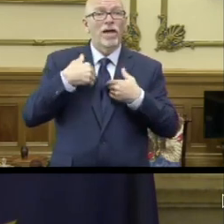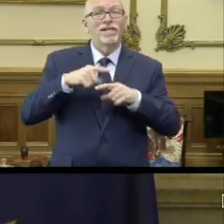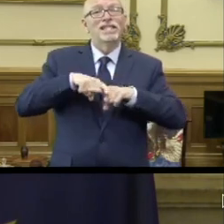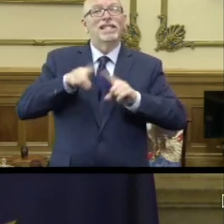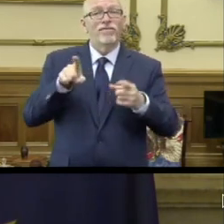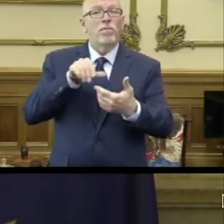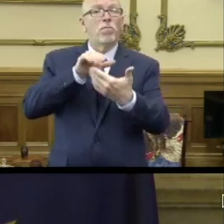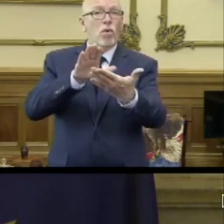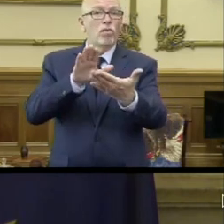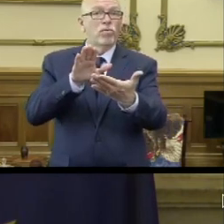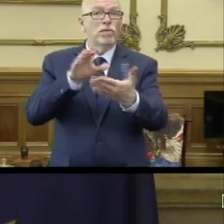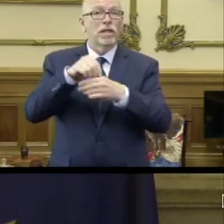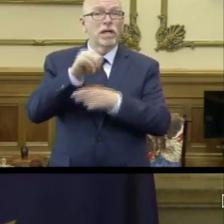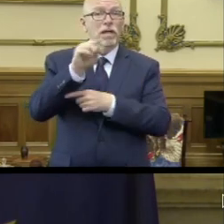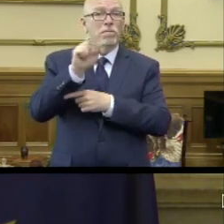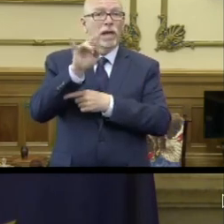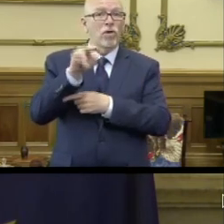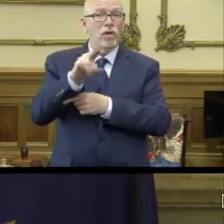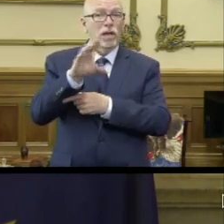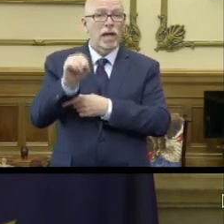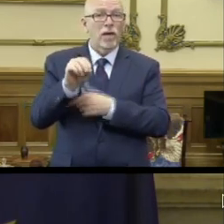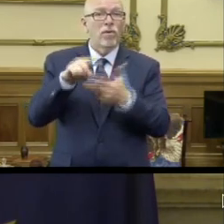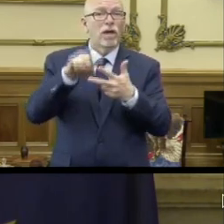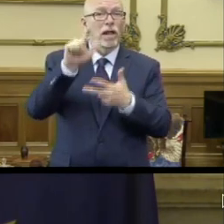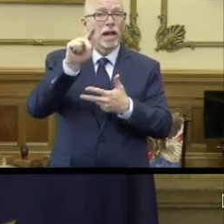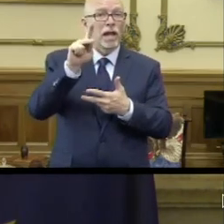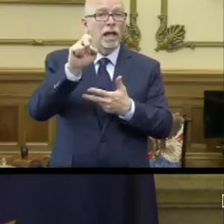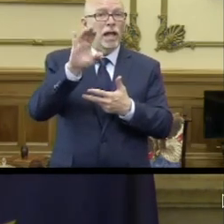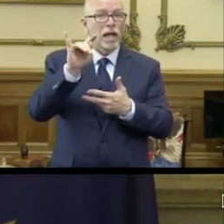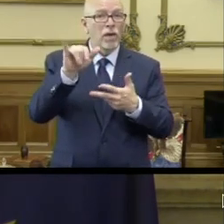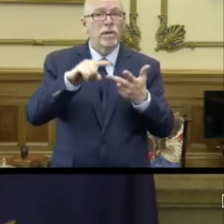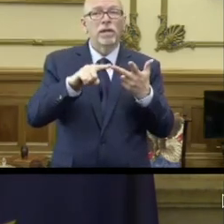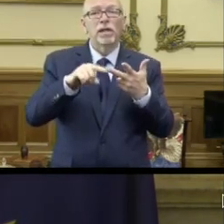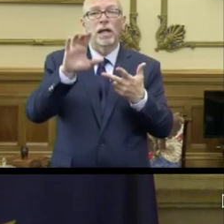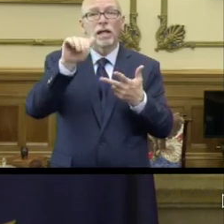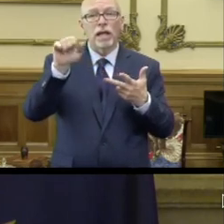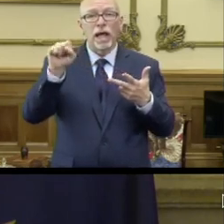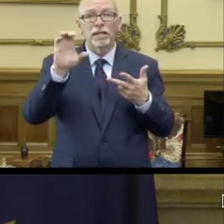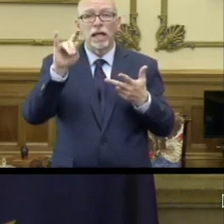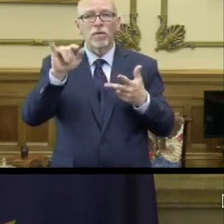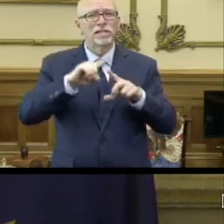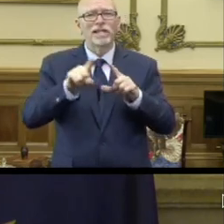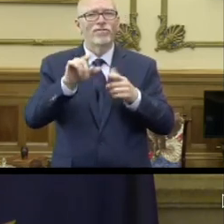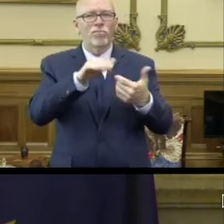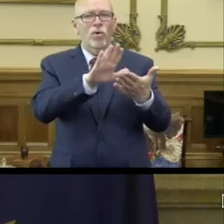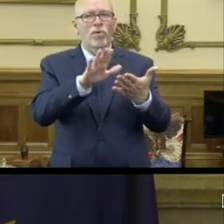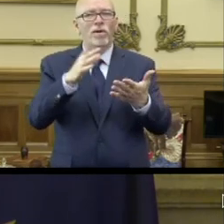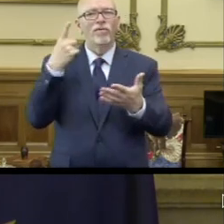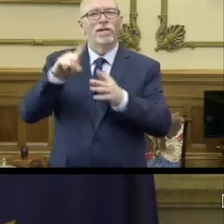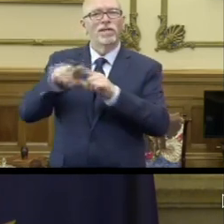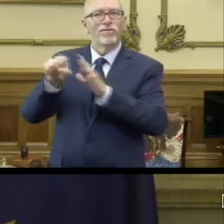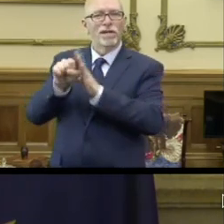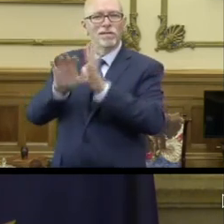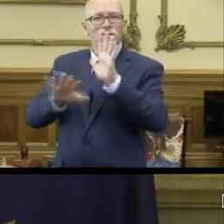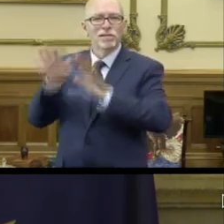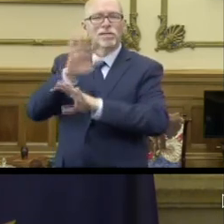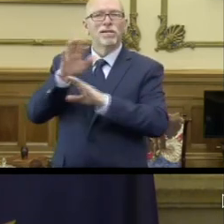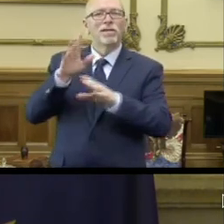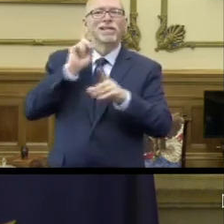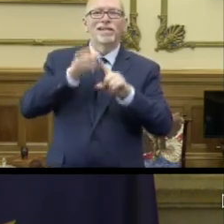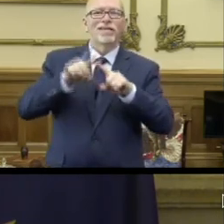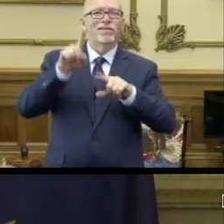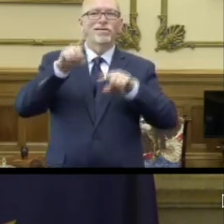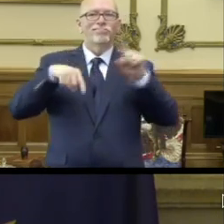approach in Marion County, Lake County and Cass County. It's it's evidenced by a different approach for different sectors as these